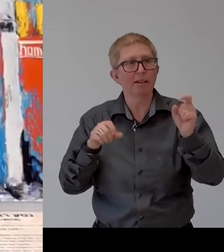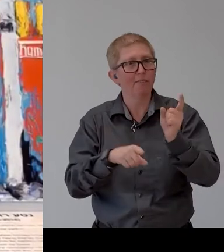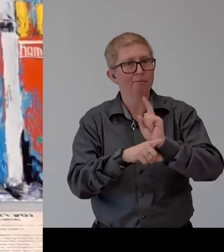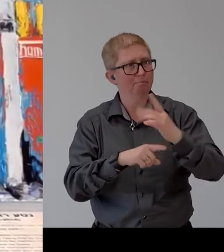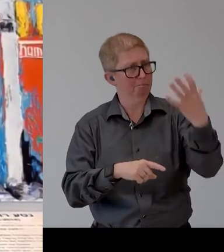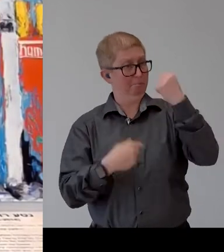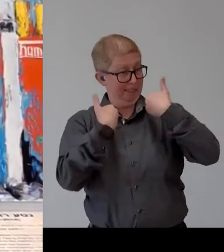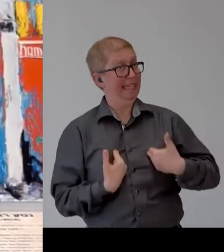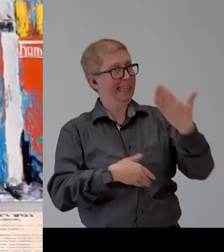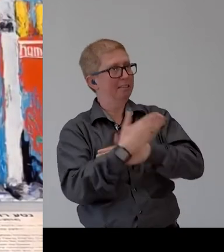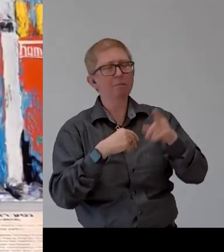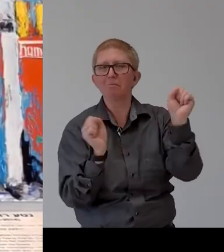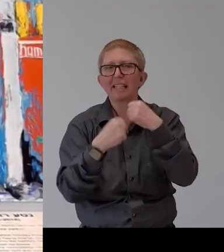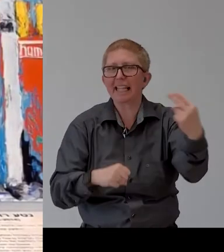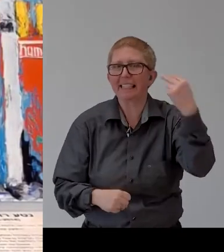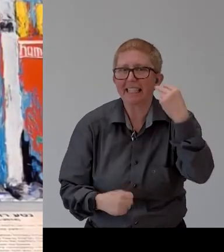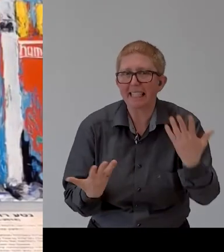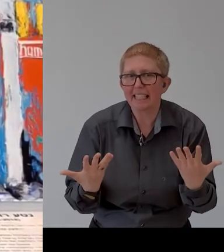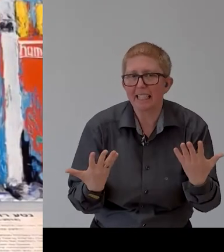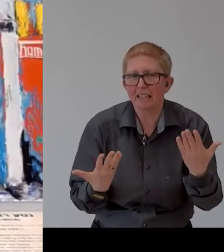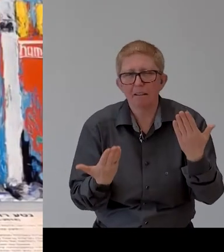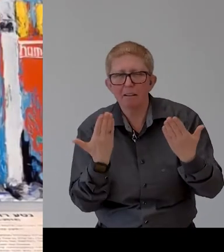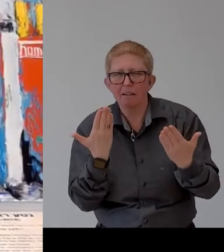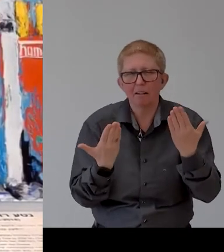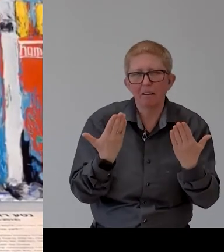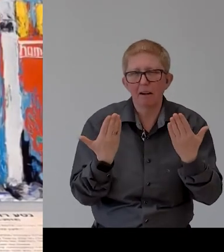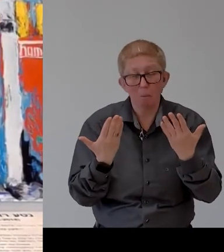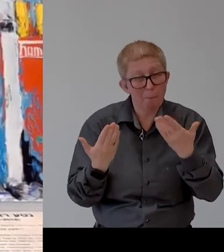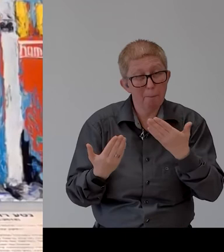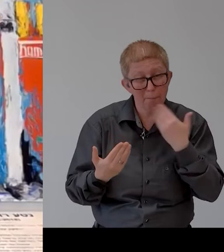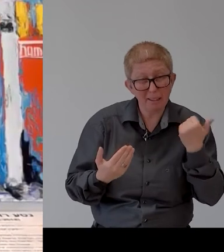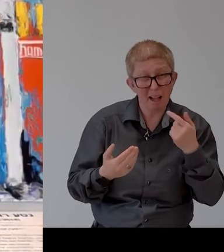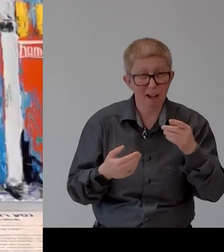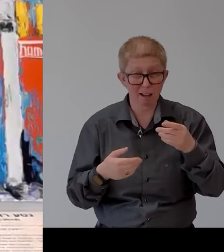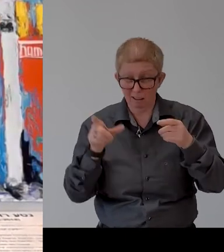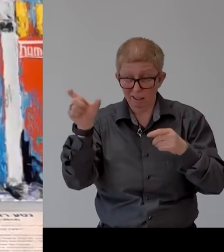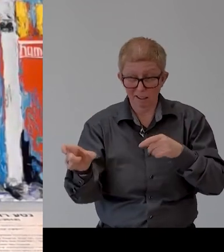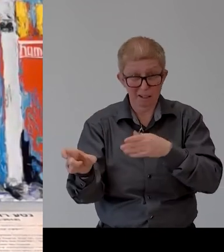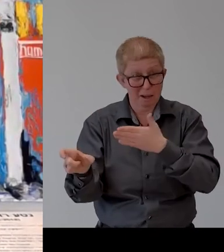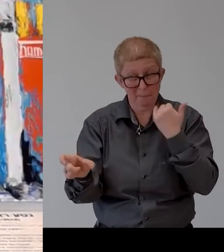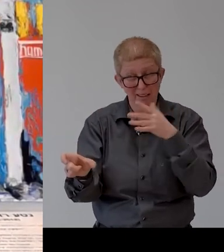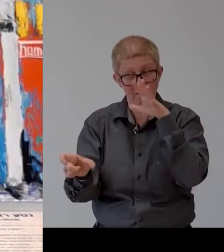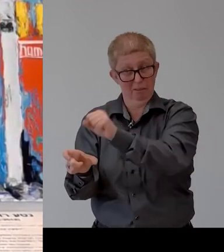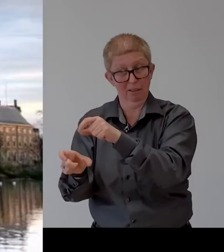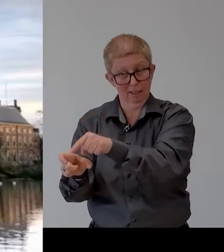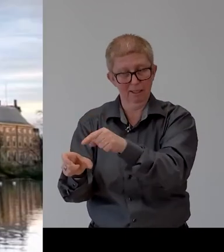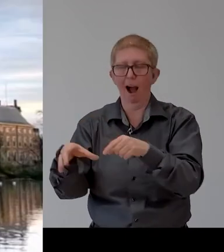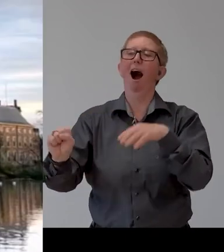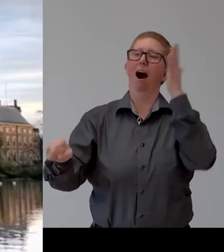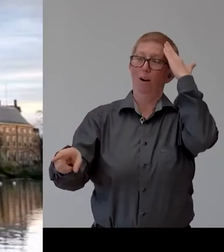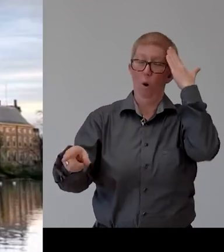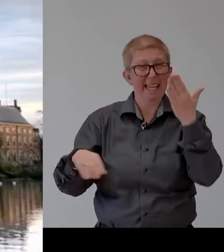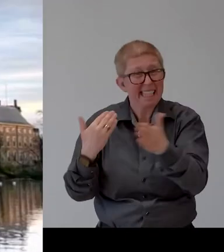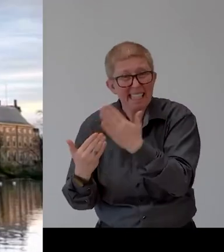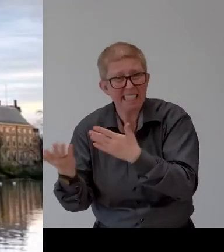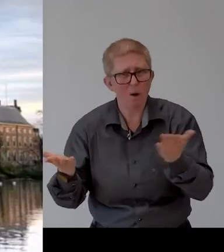rather have a disability that is shown that the people see no no no it's